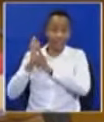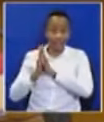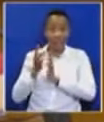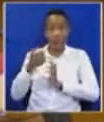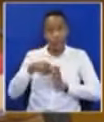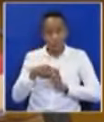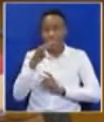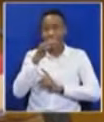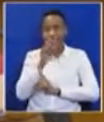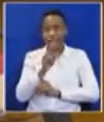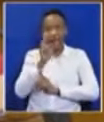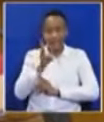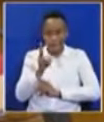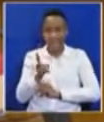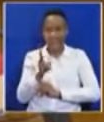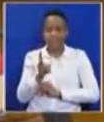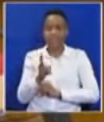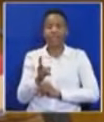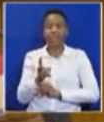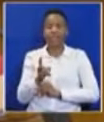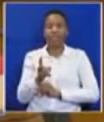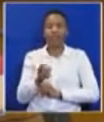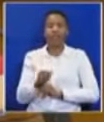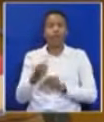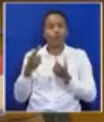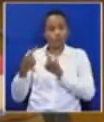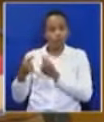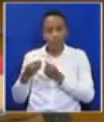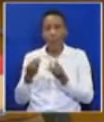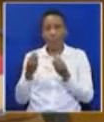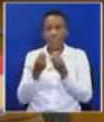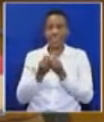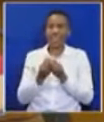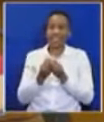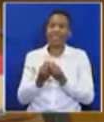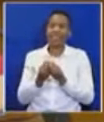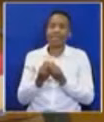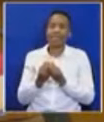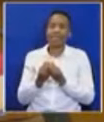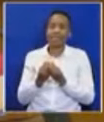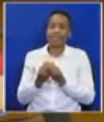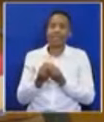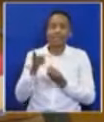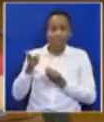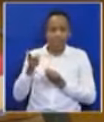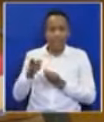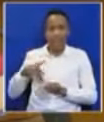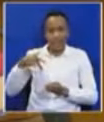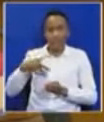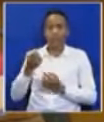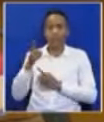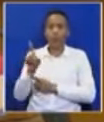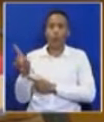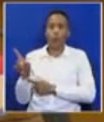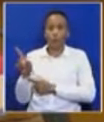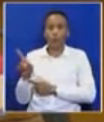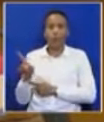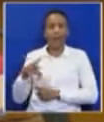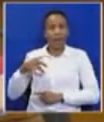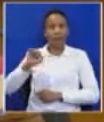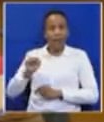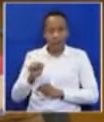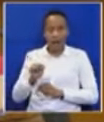to that timeless ideal for which her life was dedicated to complete